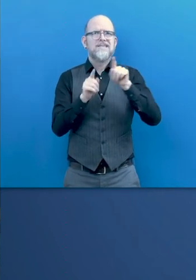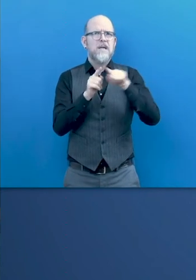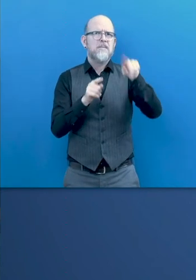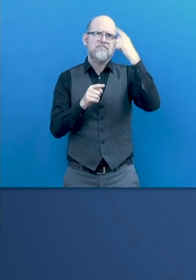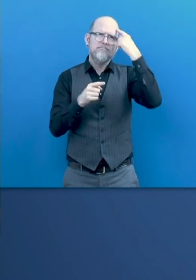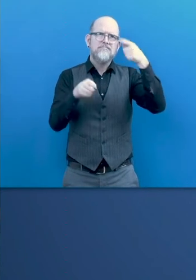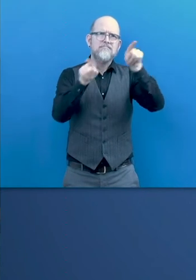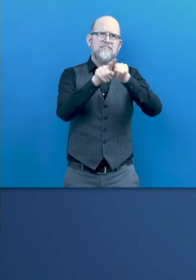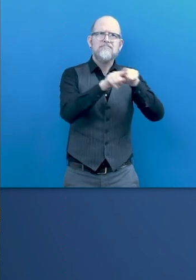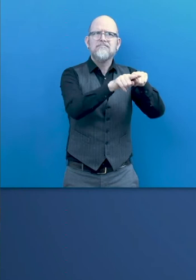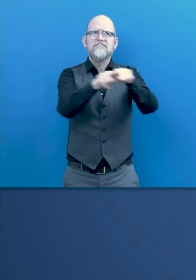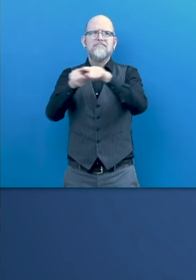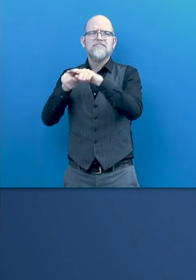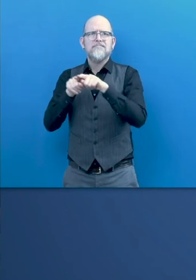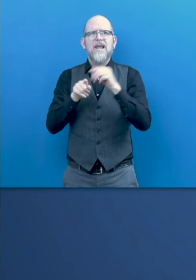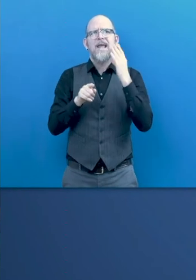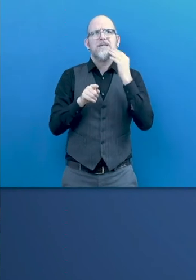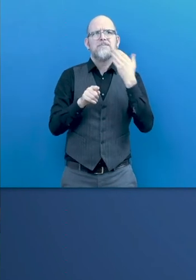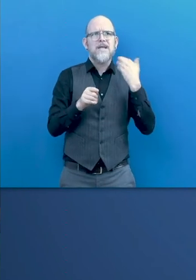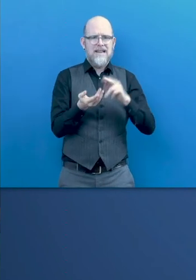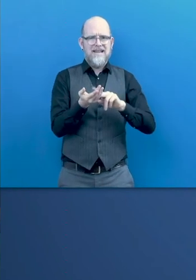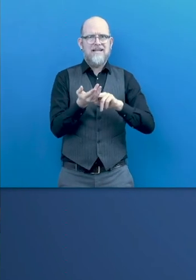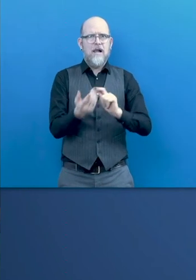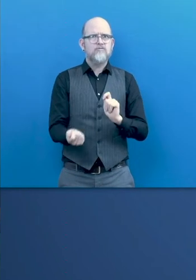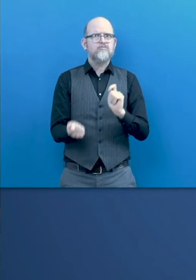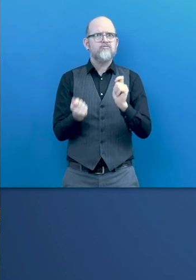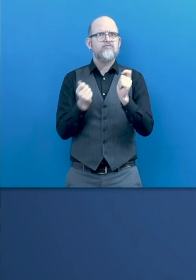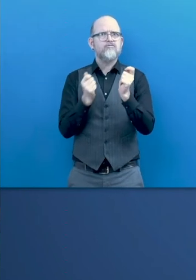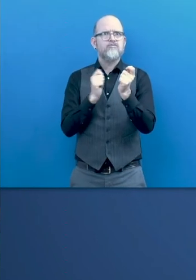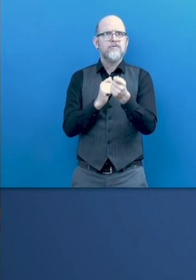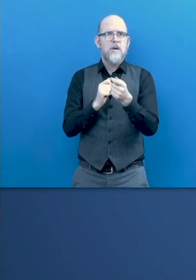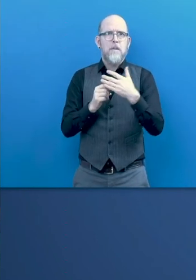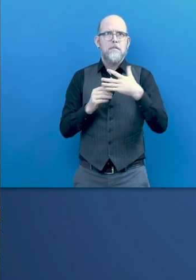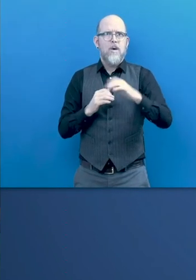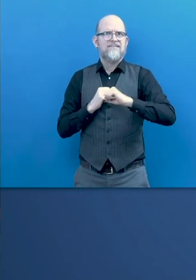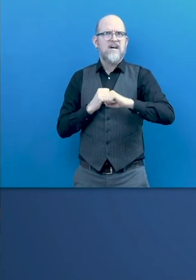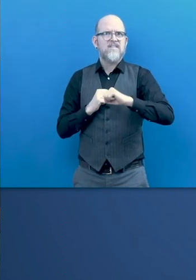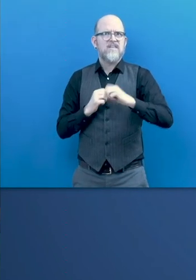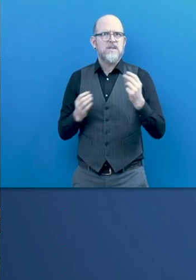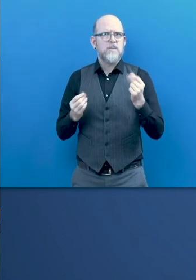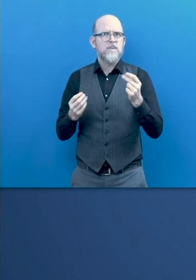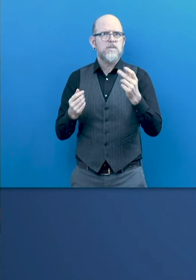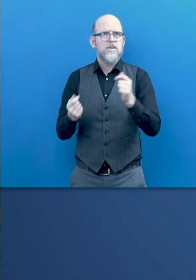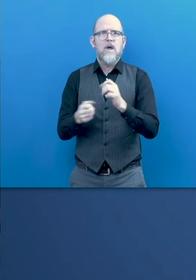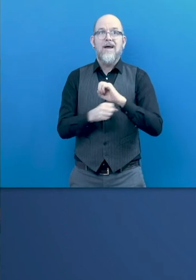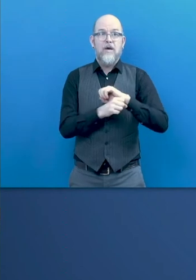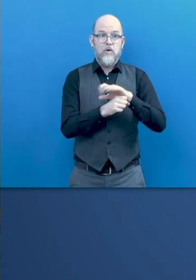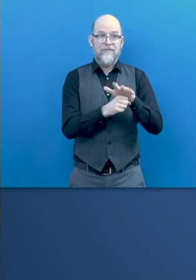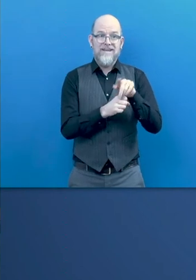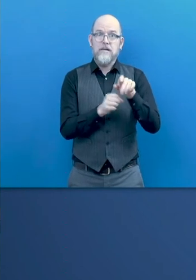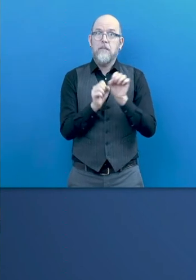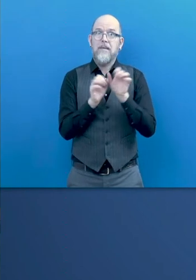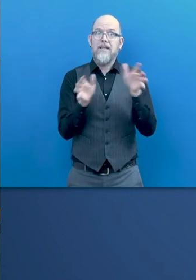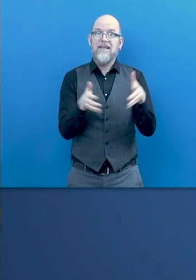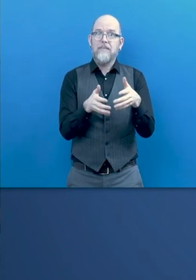digital revolution, which has been accelerated by the pandemic, where digitalization,